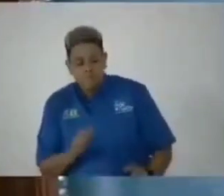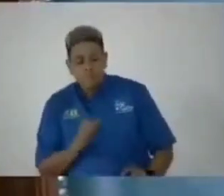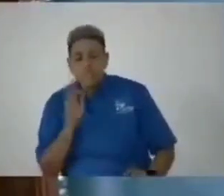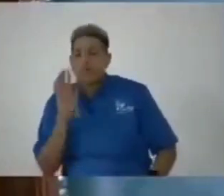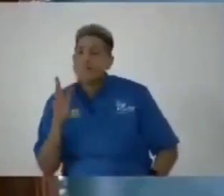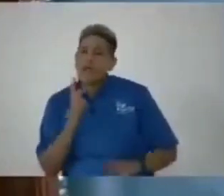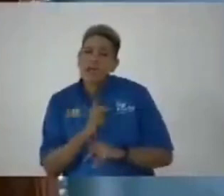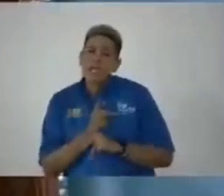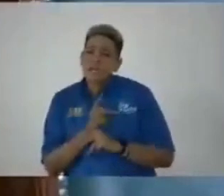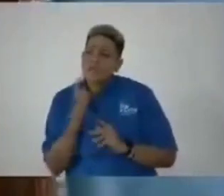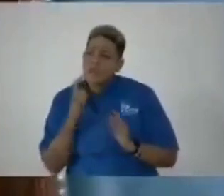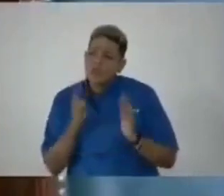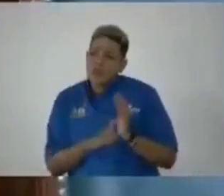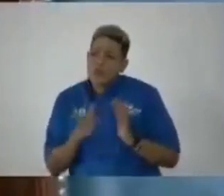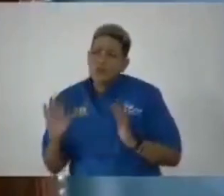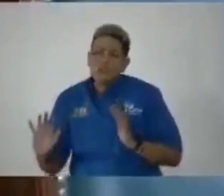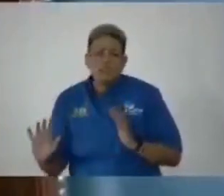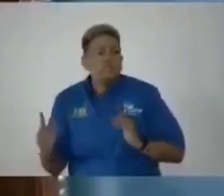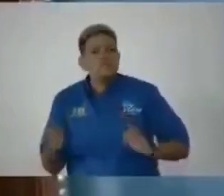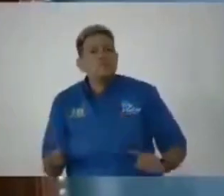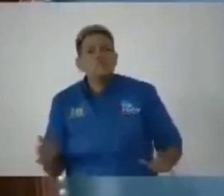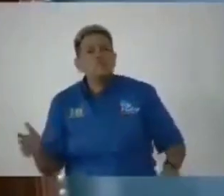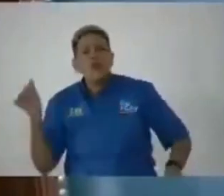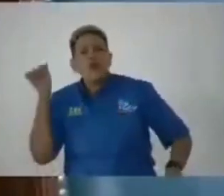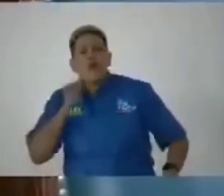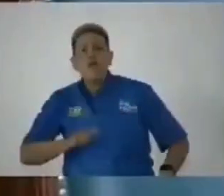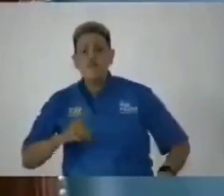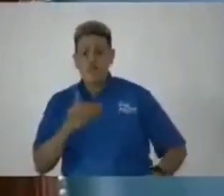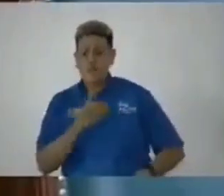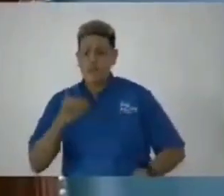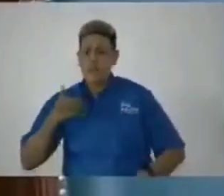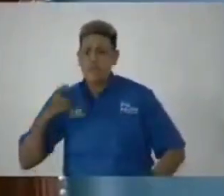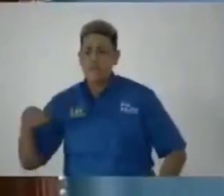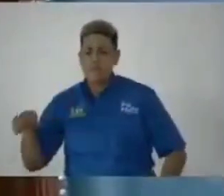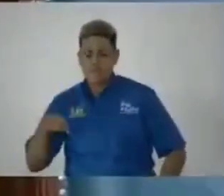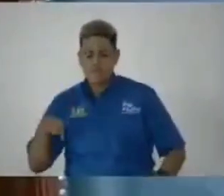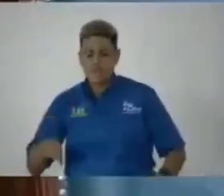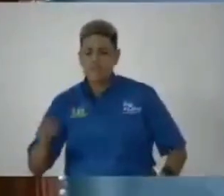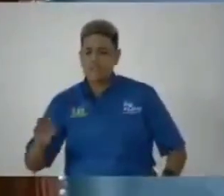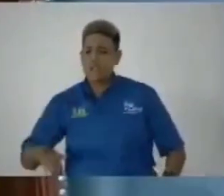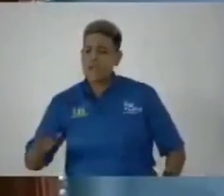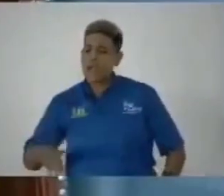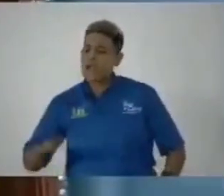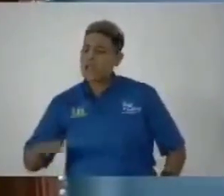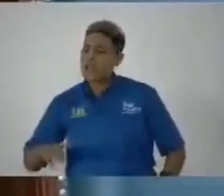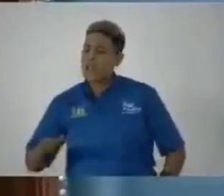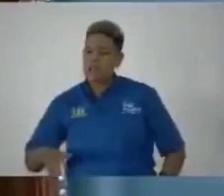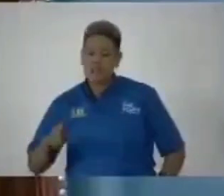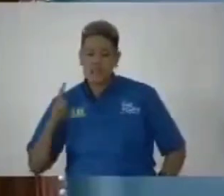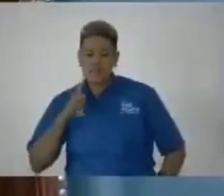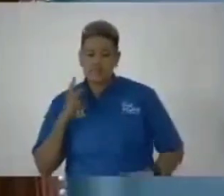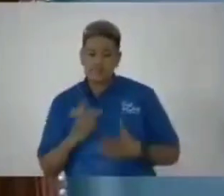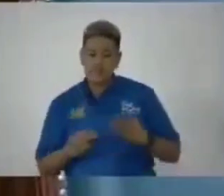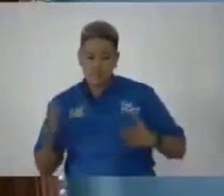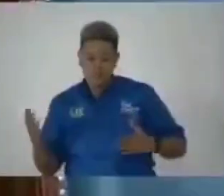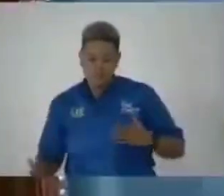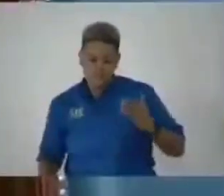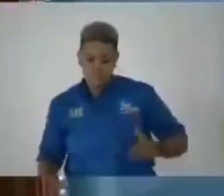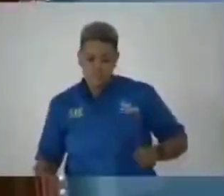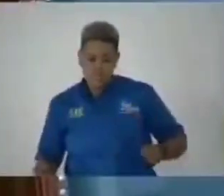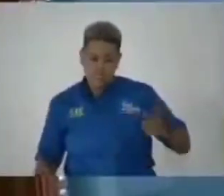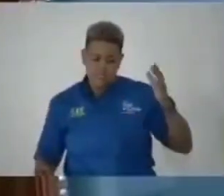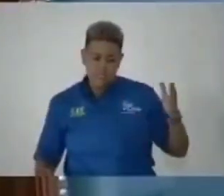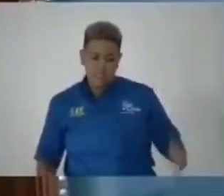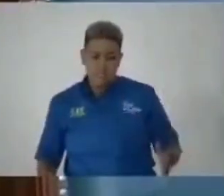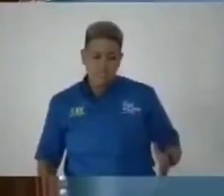carefully noted that every member of this House on this side and on